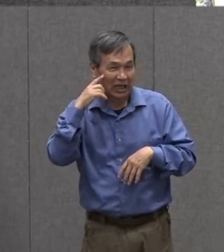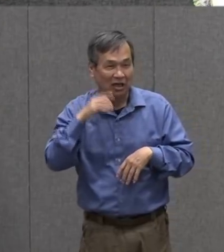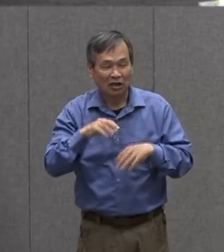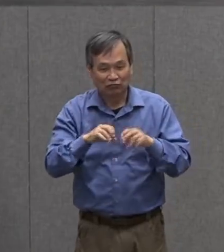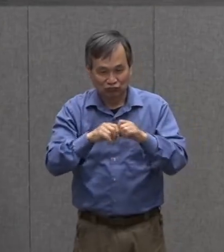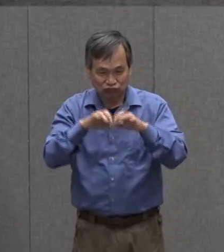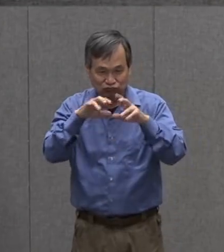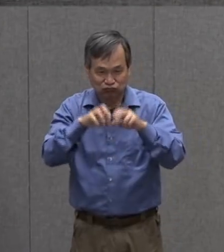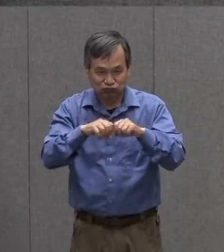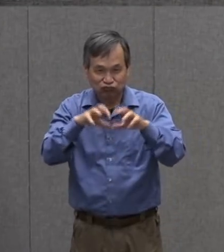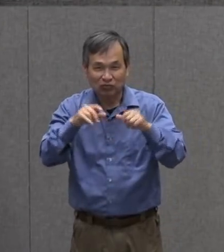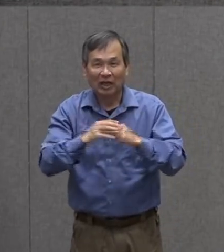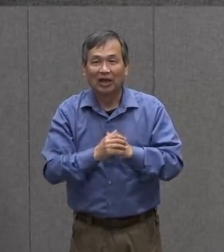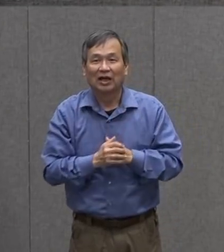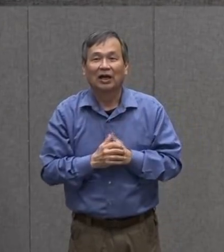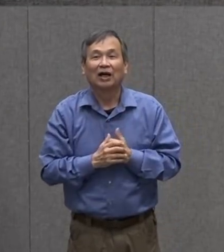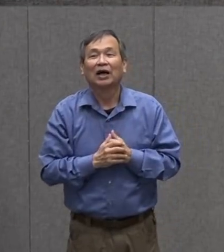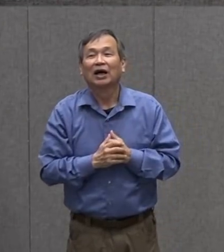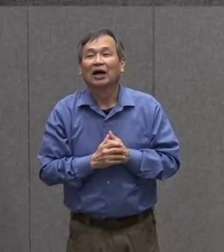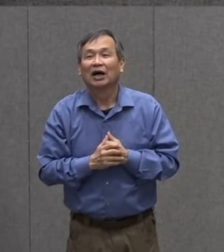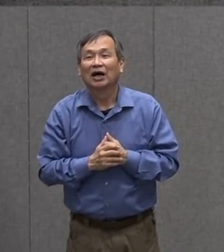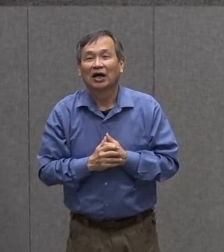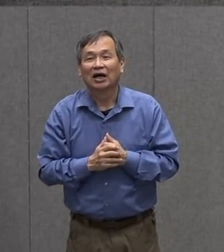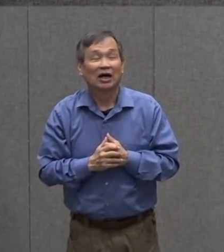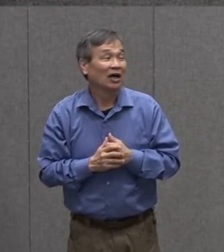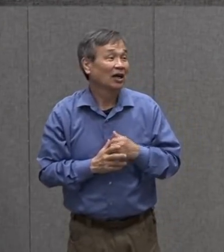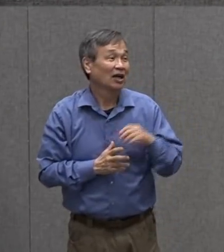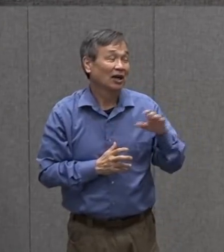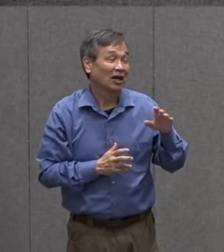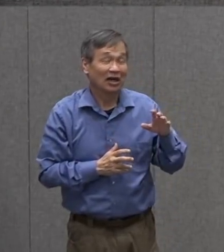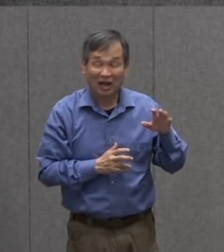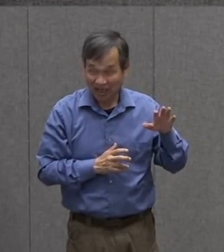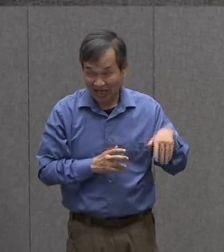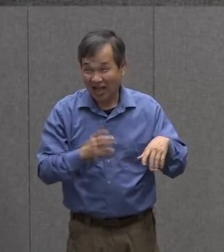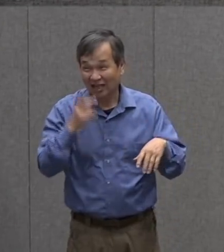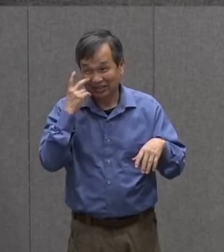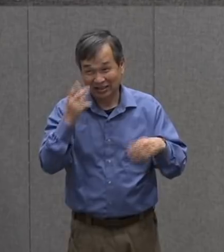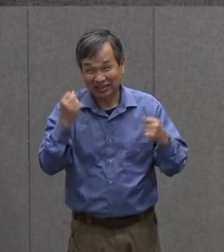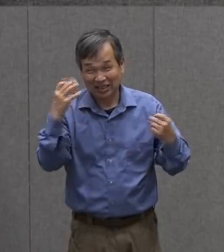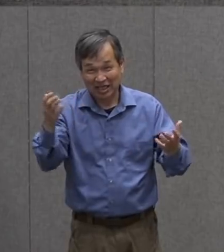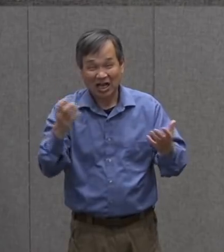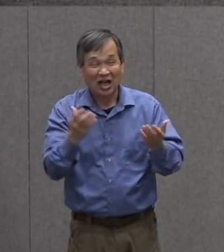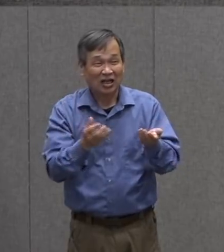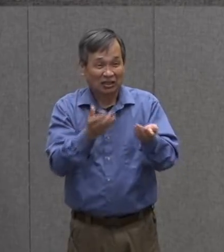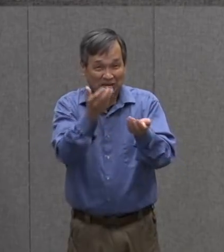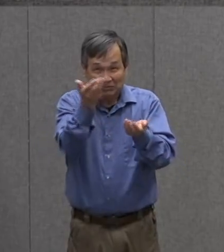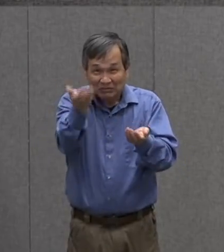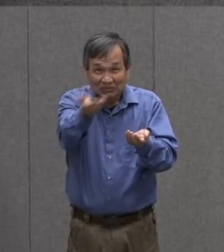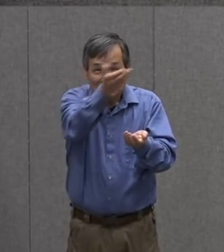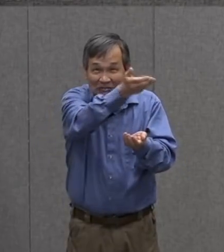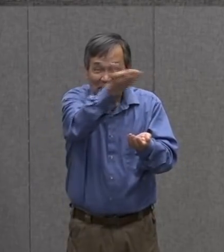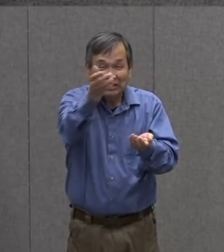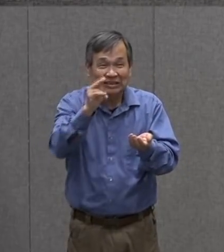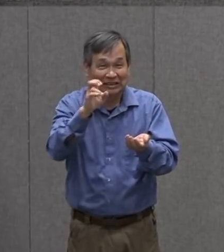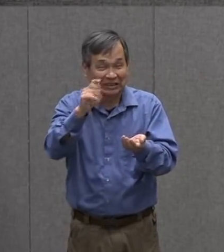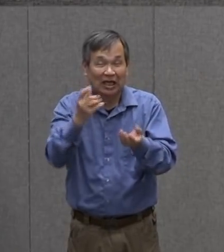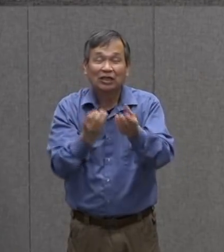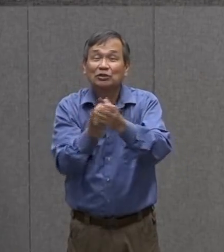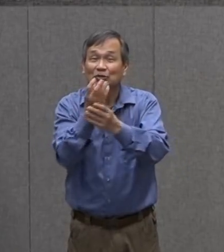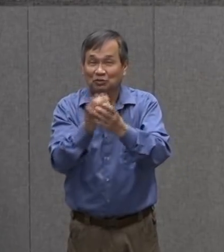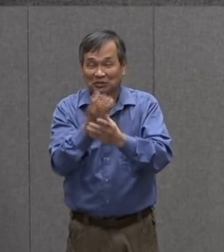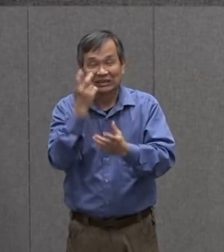babies i'm seeing a lot of these nests right now because it's spring